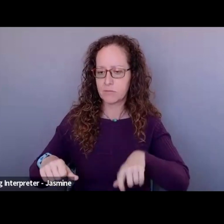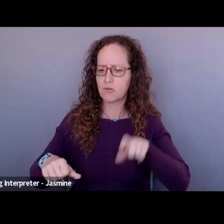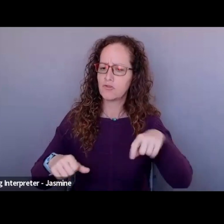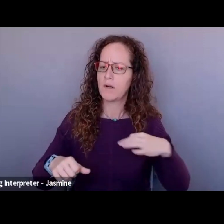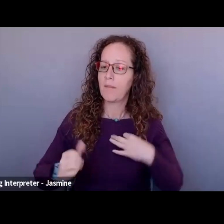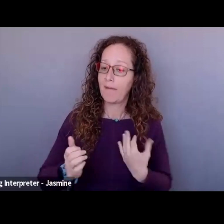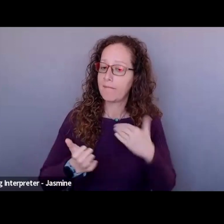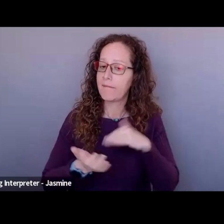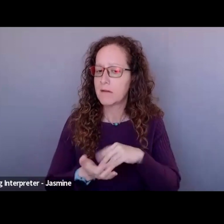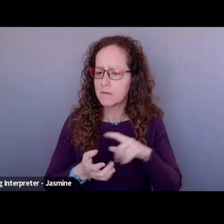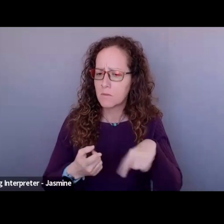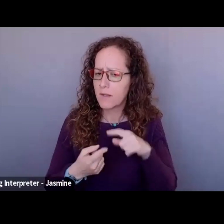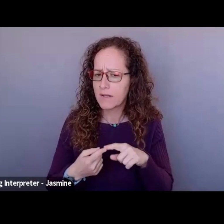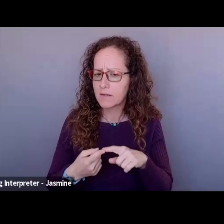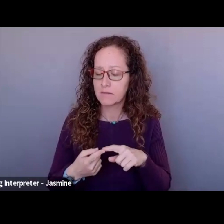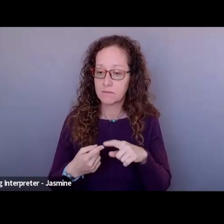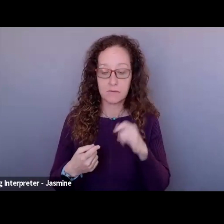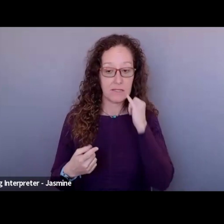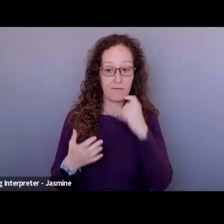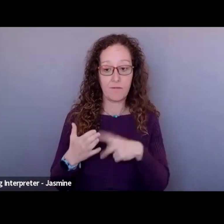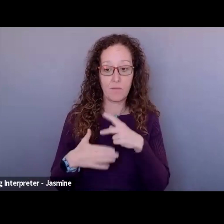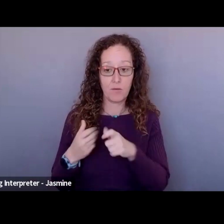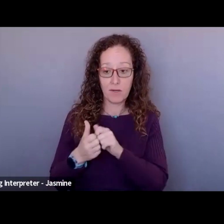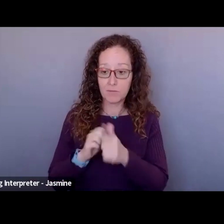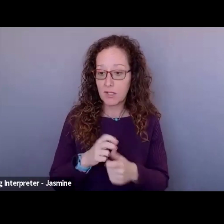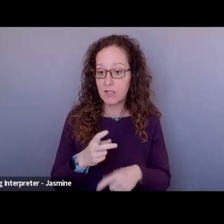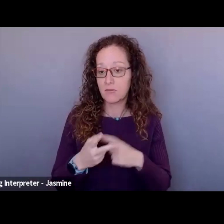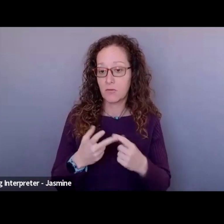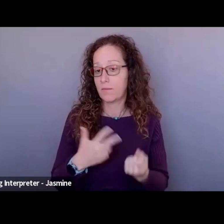Would that be if your program changes or your priorities change?